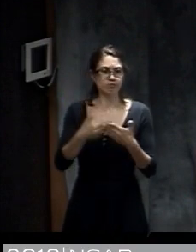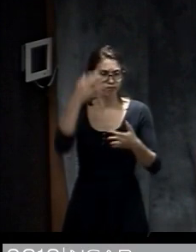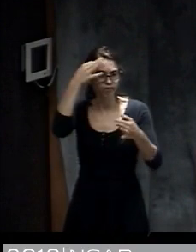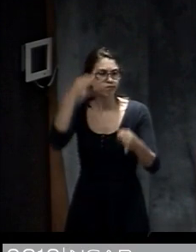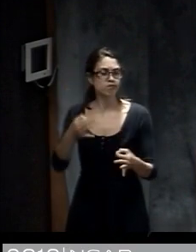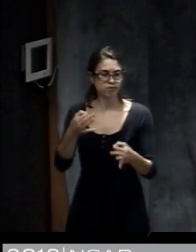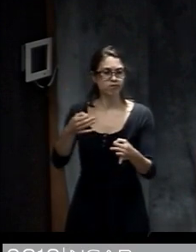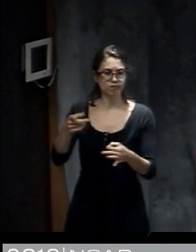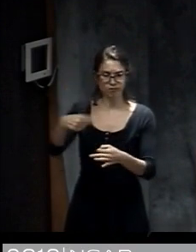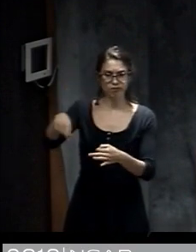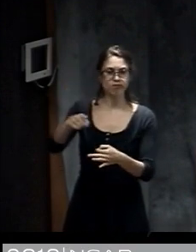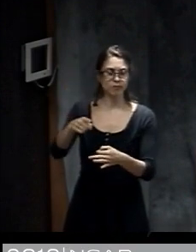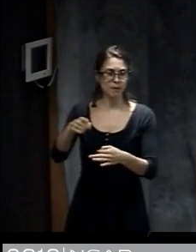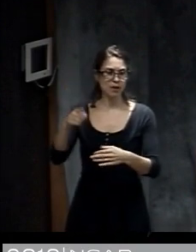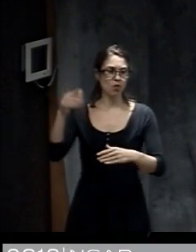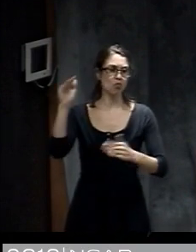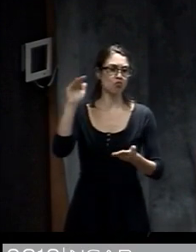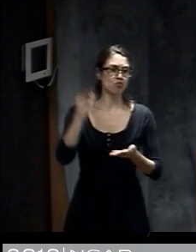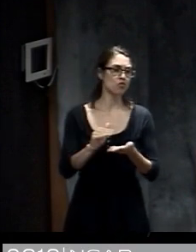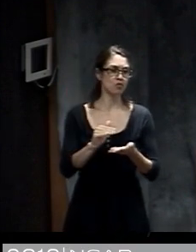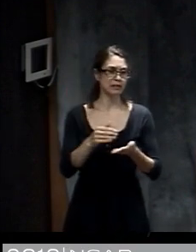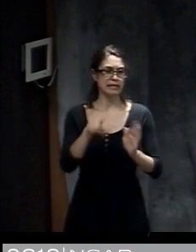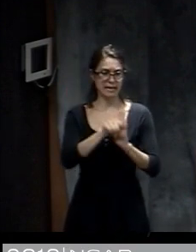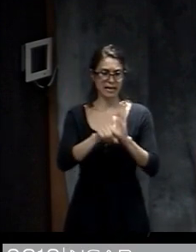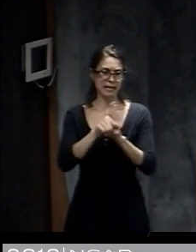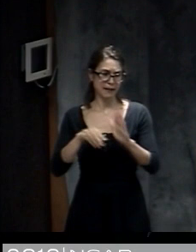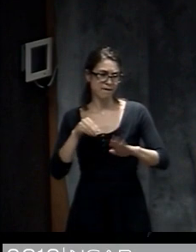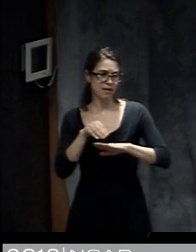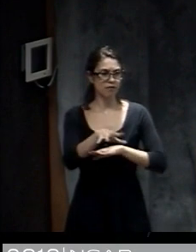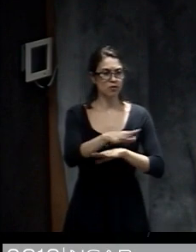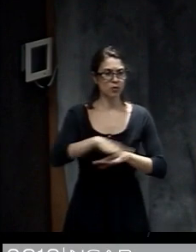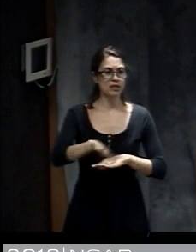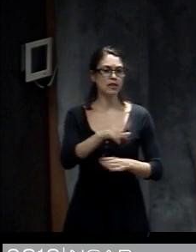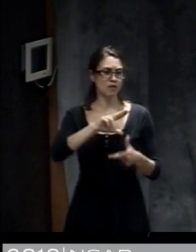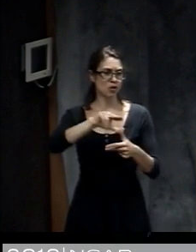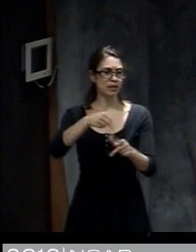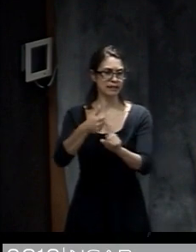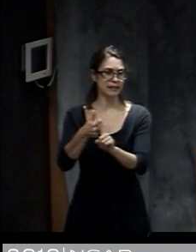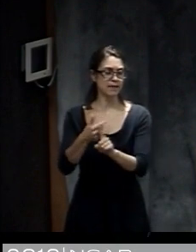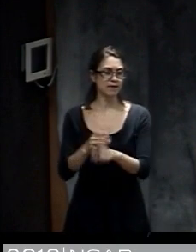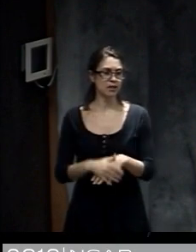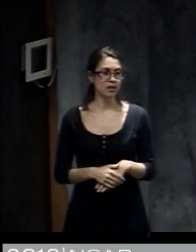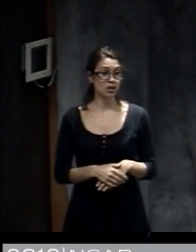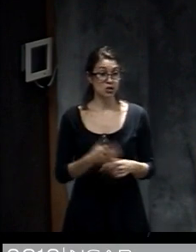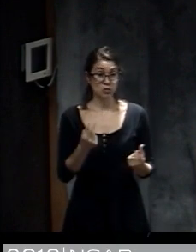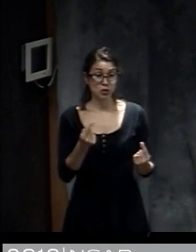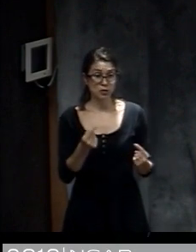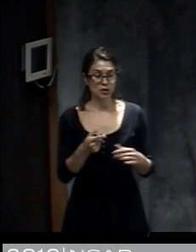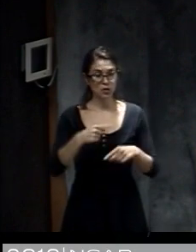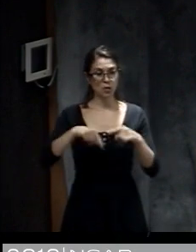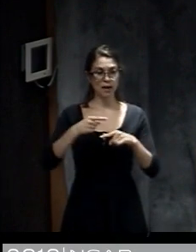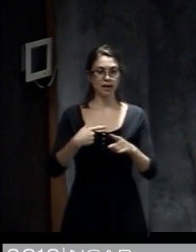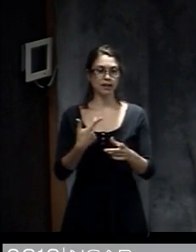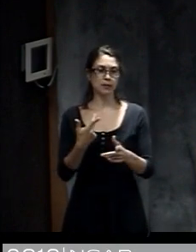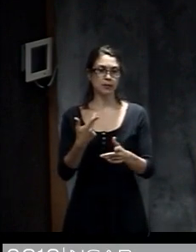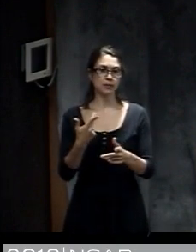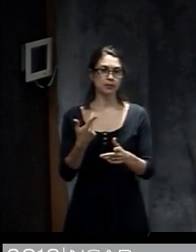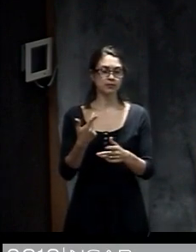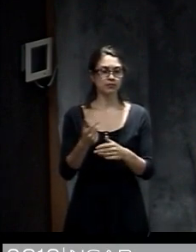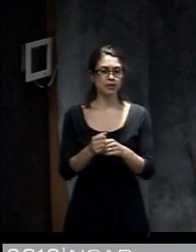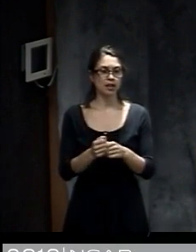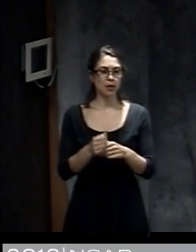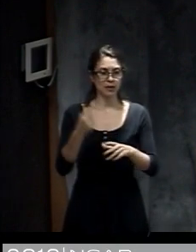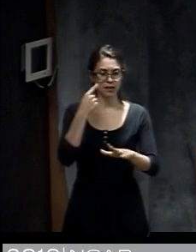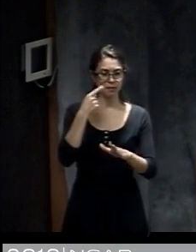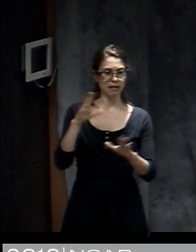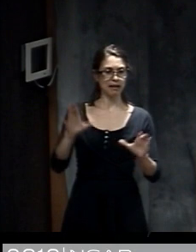reduce the negative impacts. And so the way we do this is we go backwards. We think about the actions that people can take and that we would like them to take to protect themselves